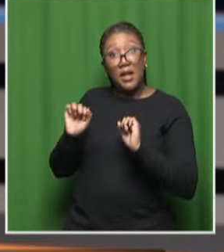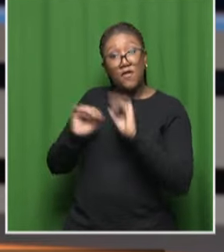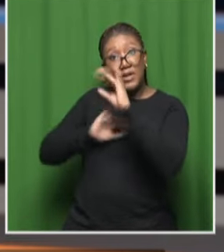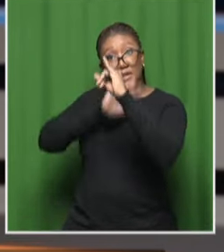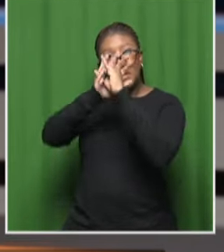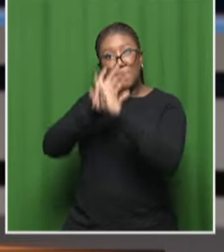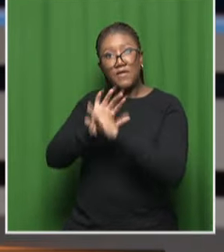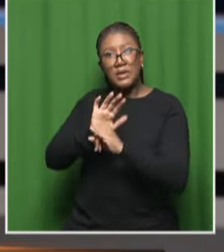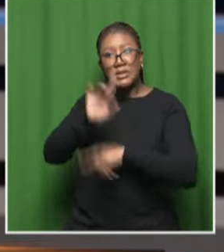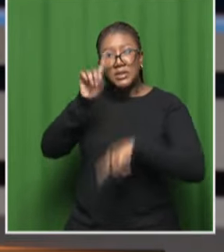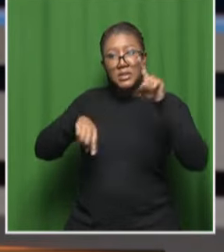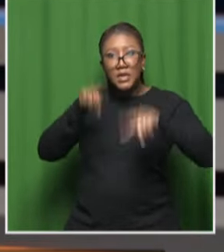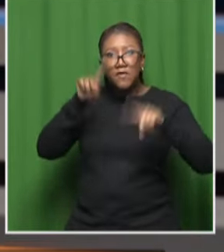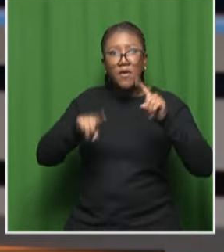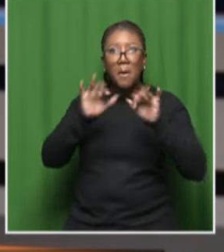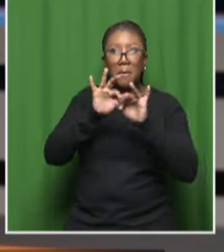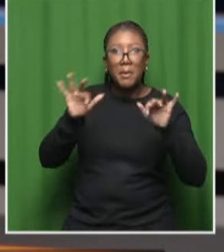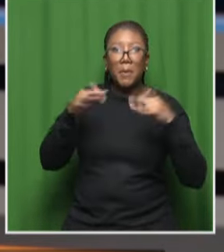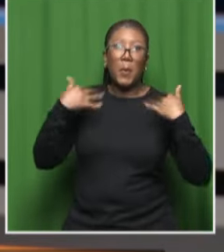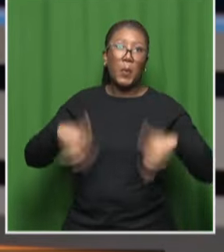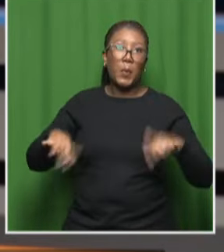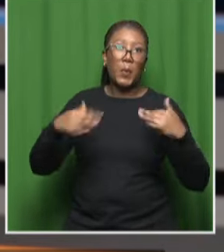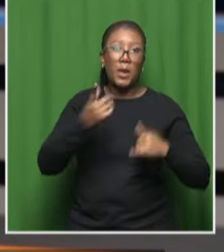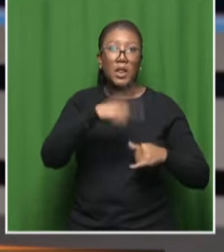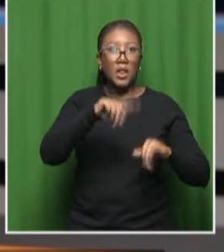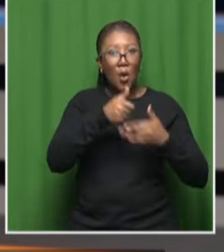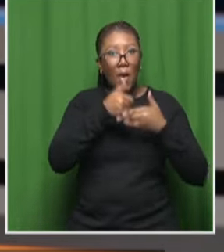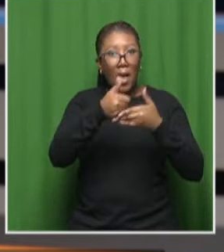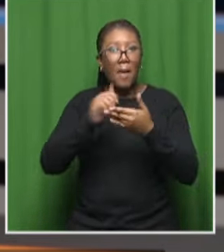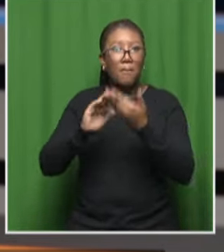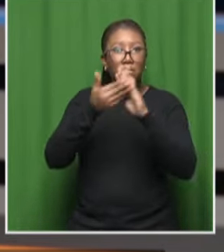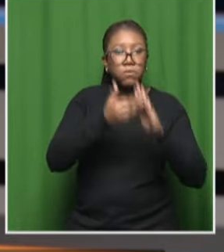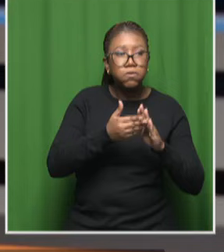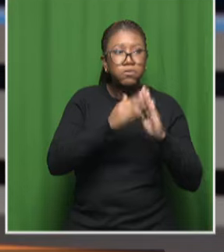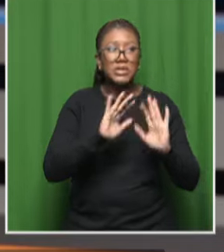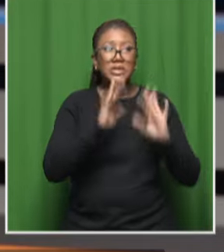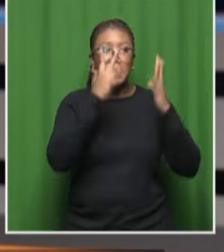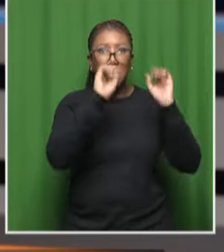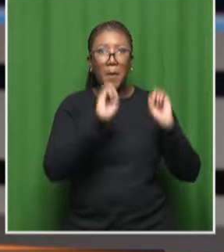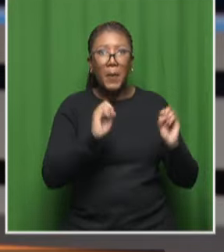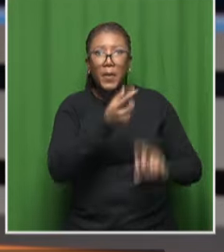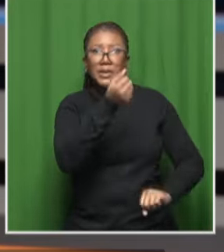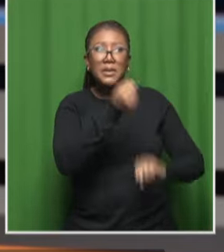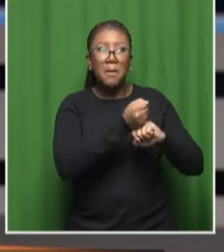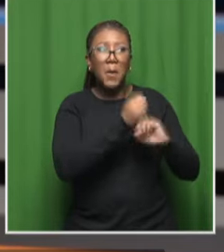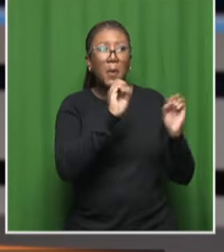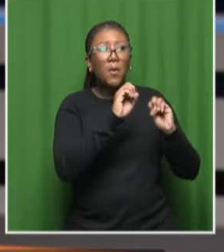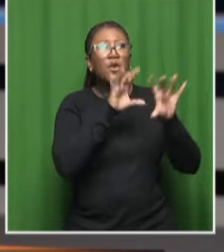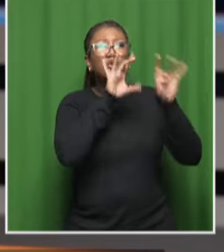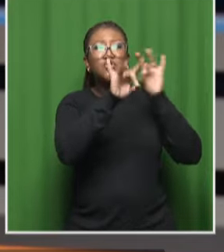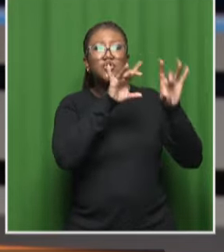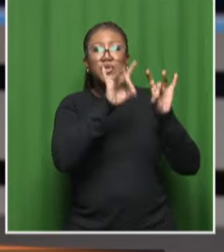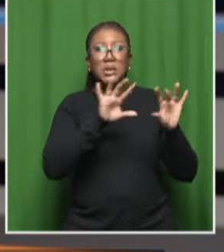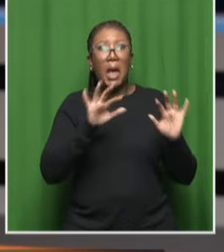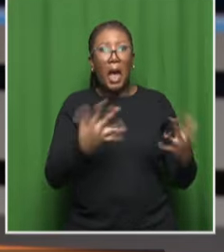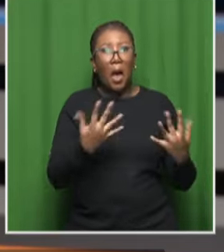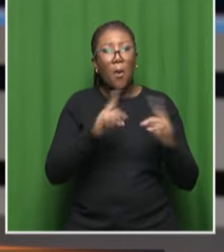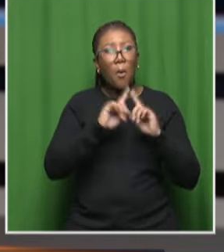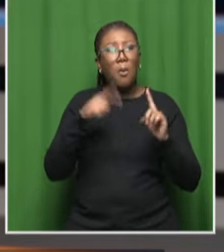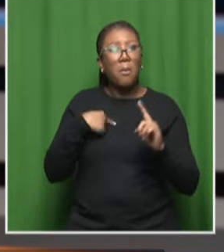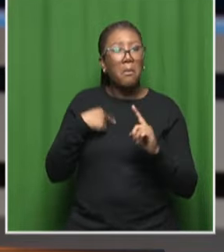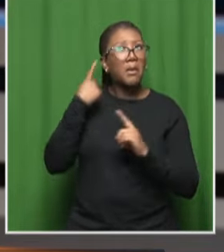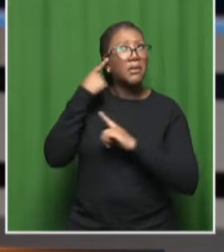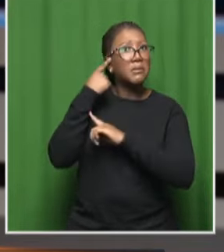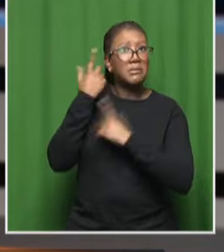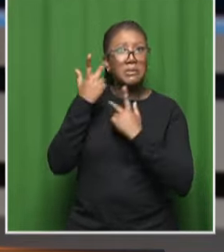these unsung heroes and some of those who are not celebrated those were not supported maybe it can be some sort of a tall order because